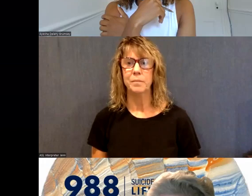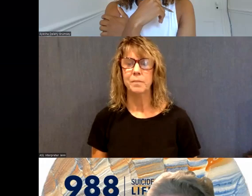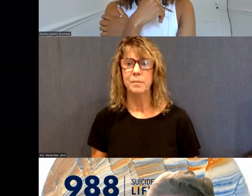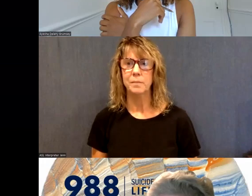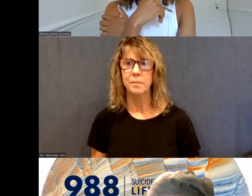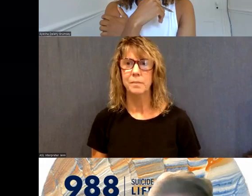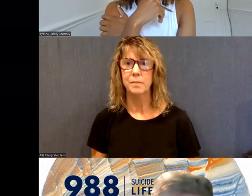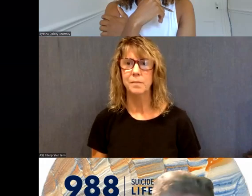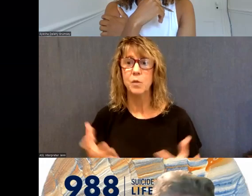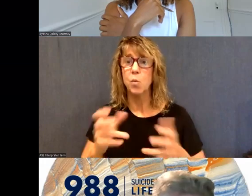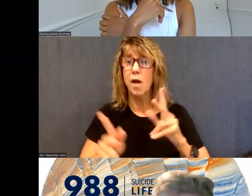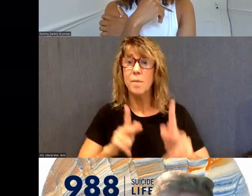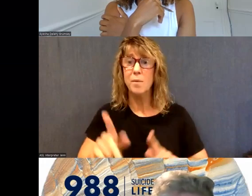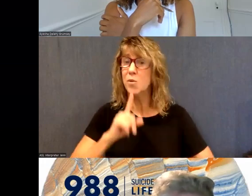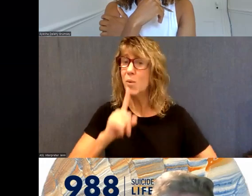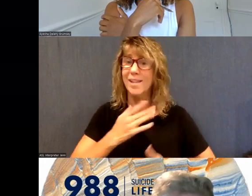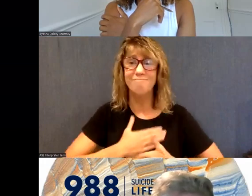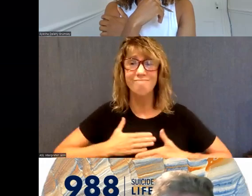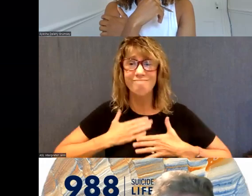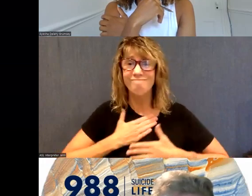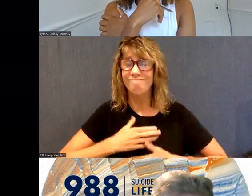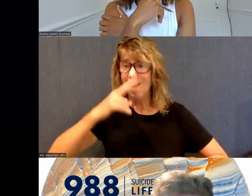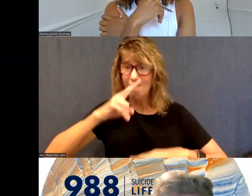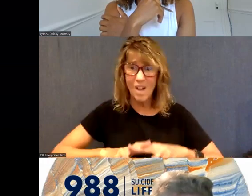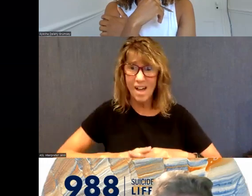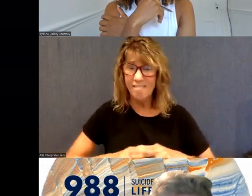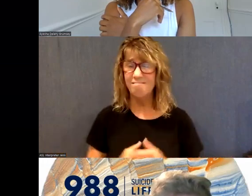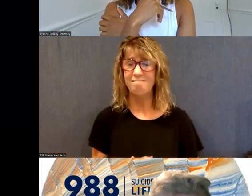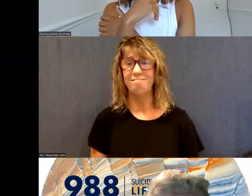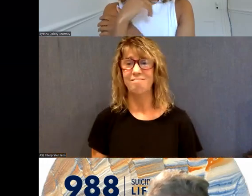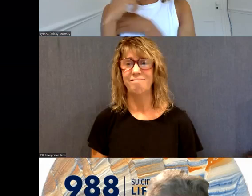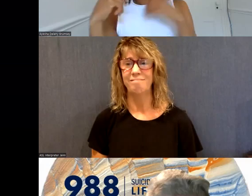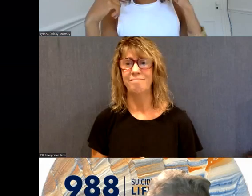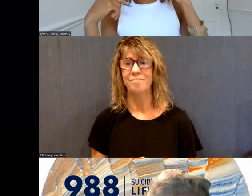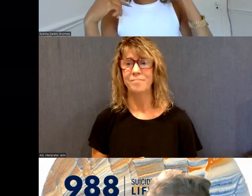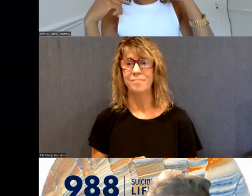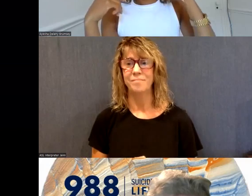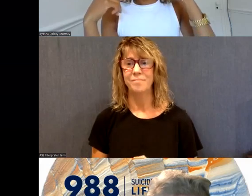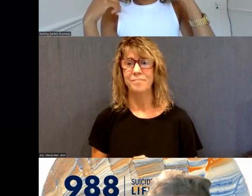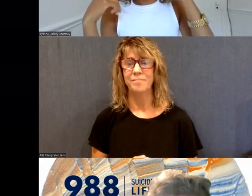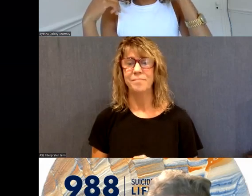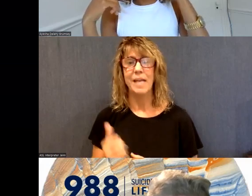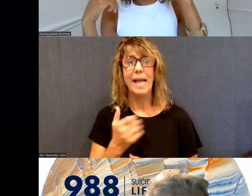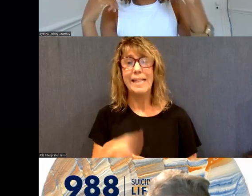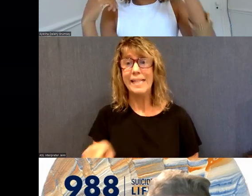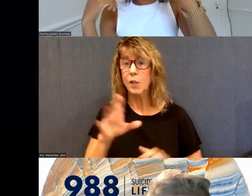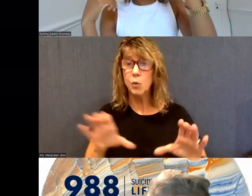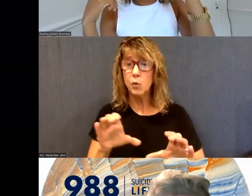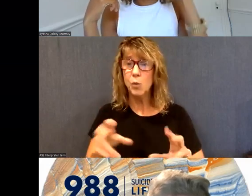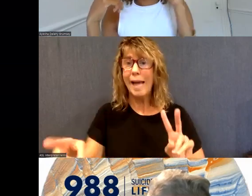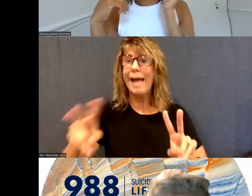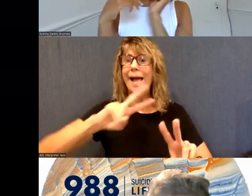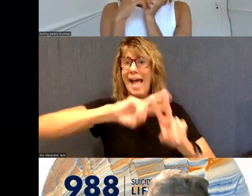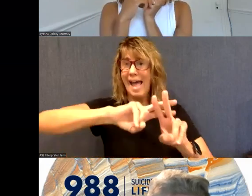really just have fun with it. And then anything that people do, we want you to be able, just hashtag